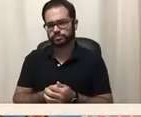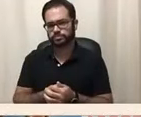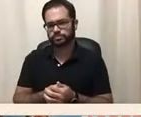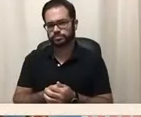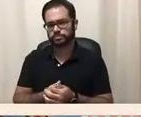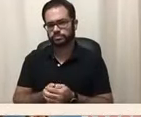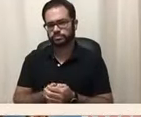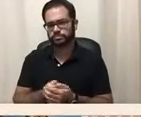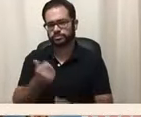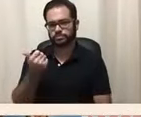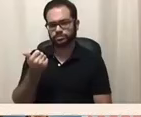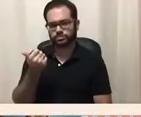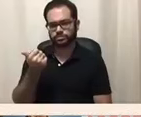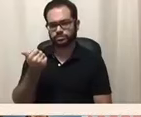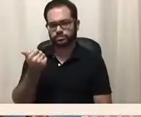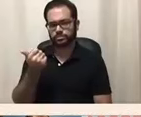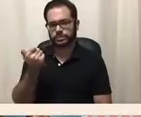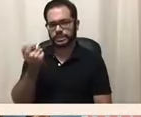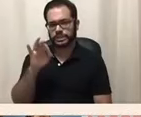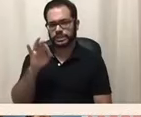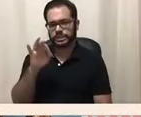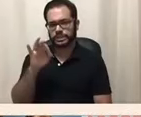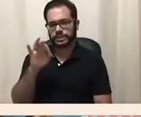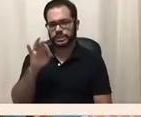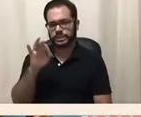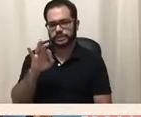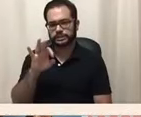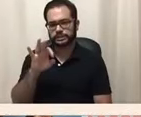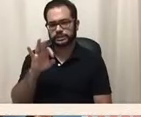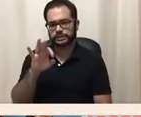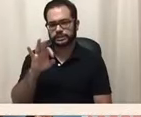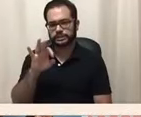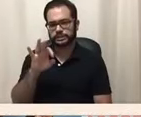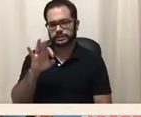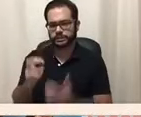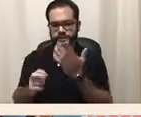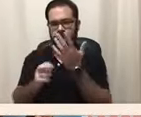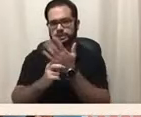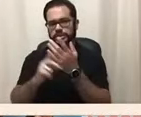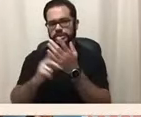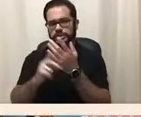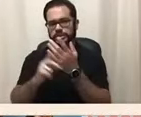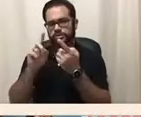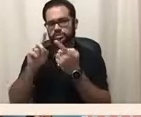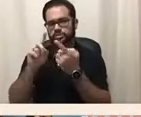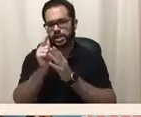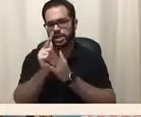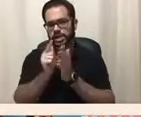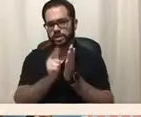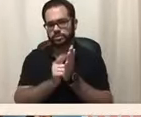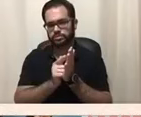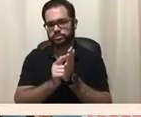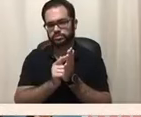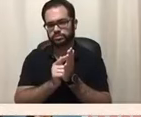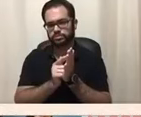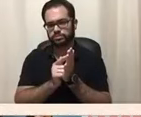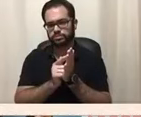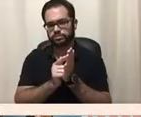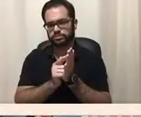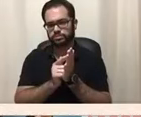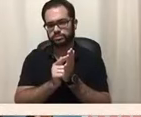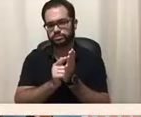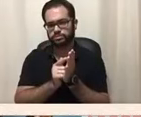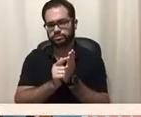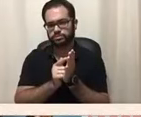the Ticket to Work Act allowed Medicare and